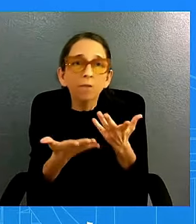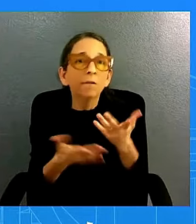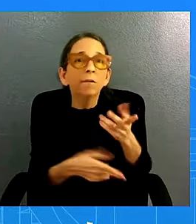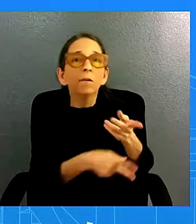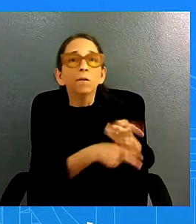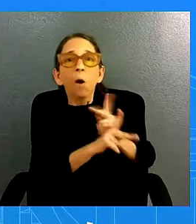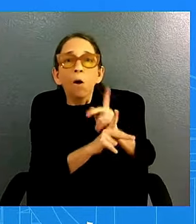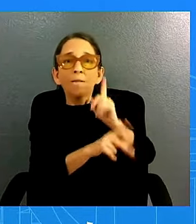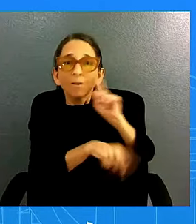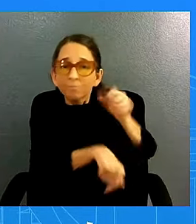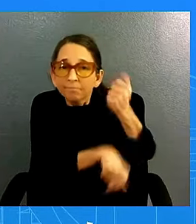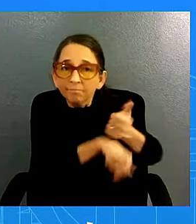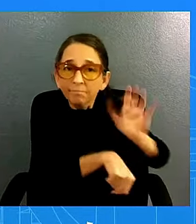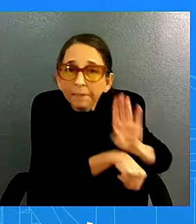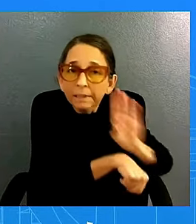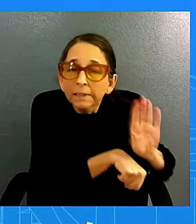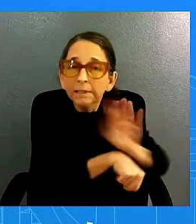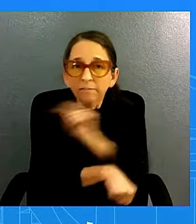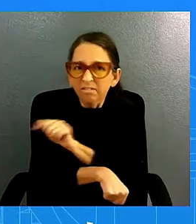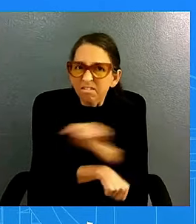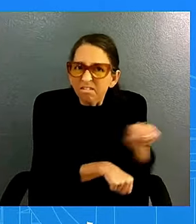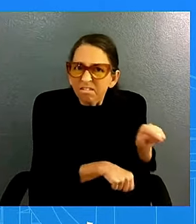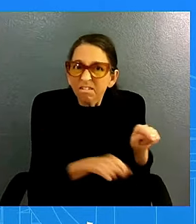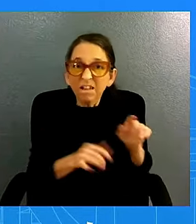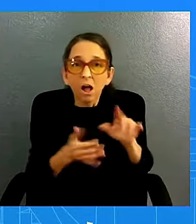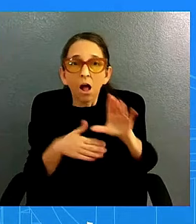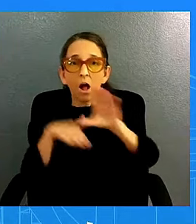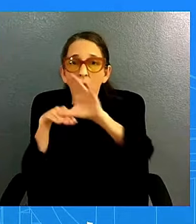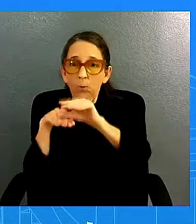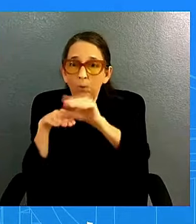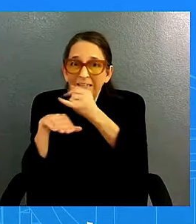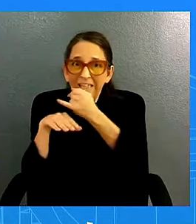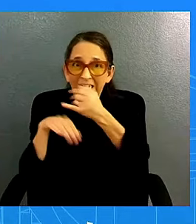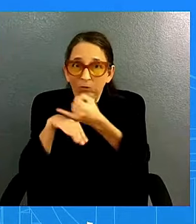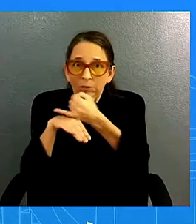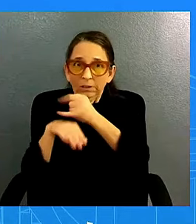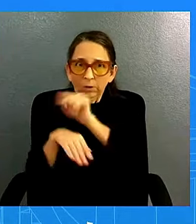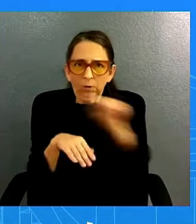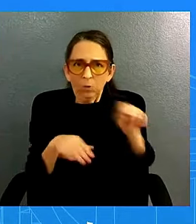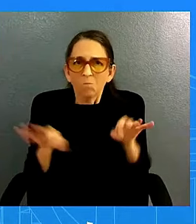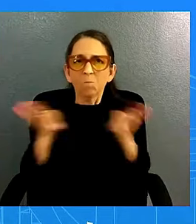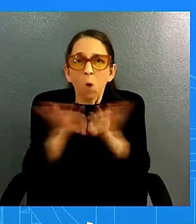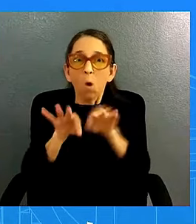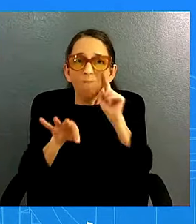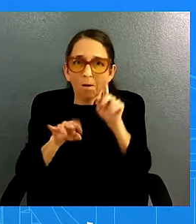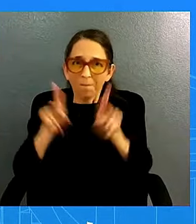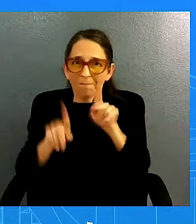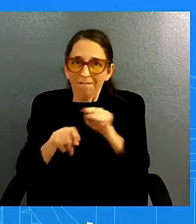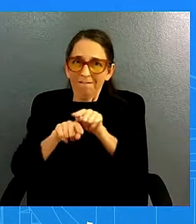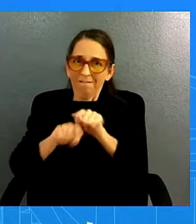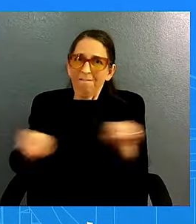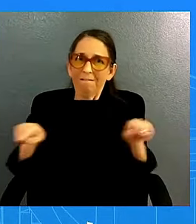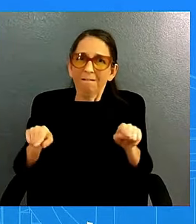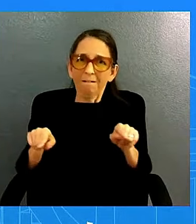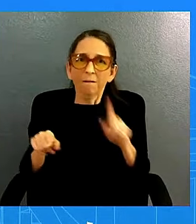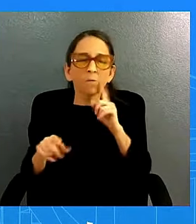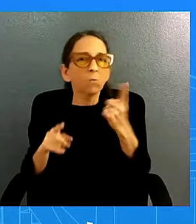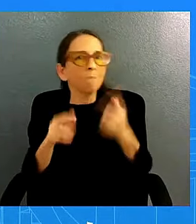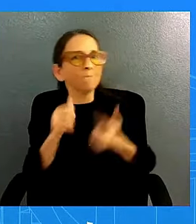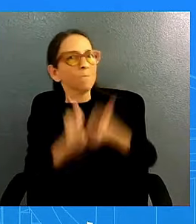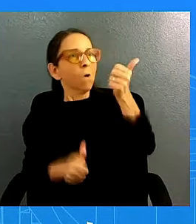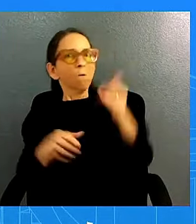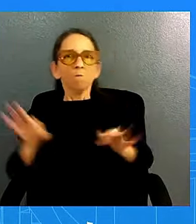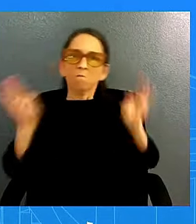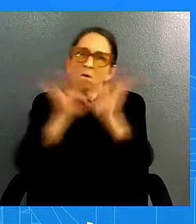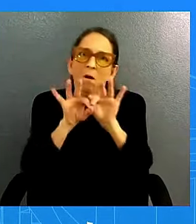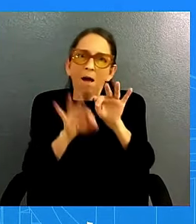are uh really meaningful to people it's one of the uh it's really one of the key economic variables in in a lot of people's uh